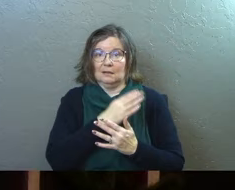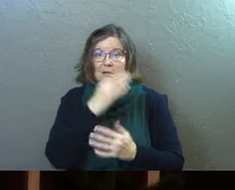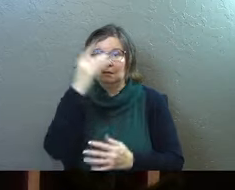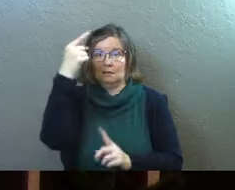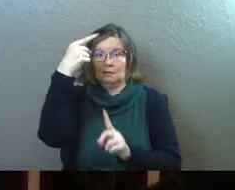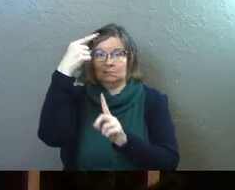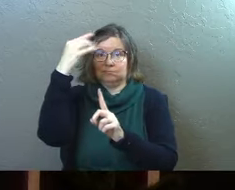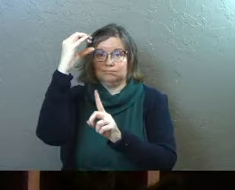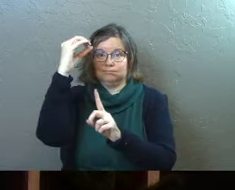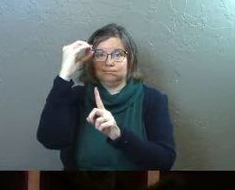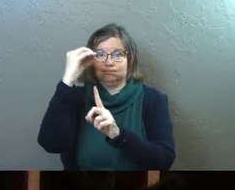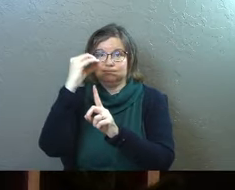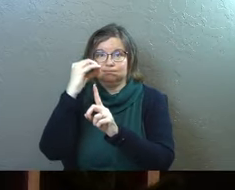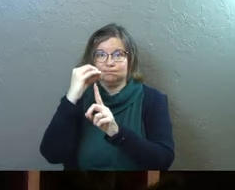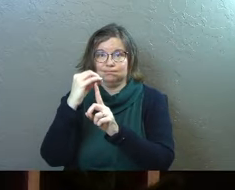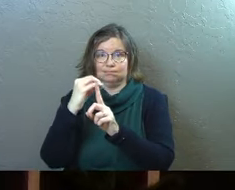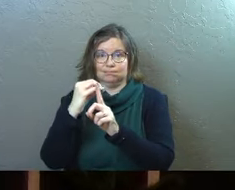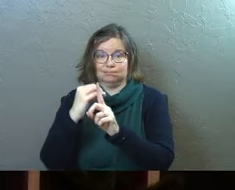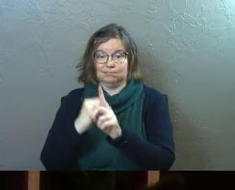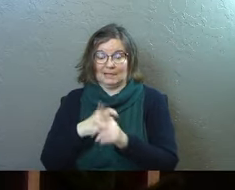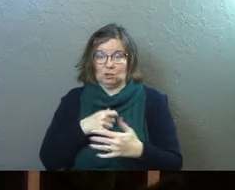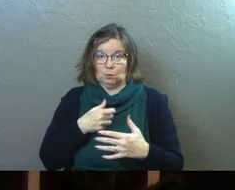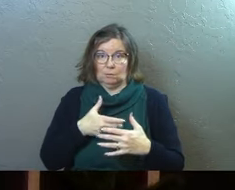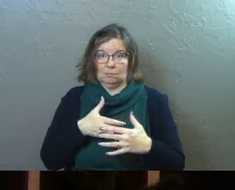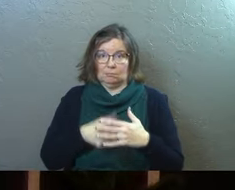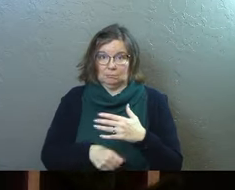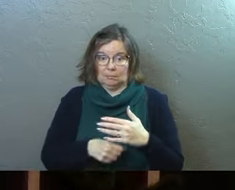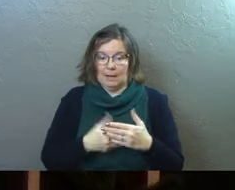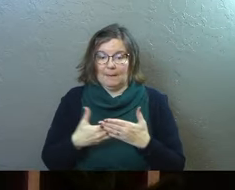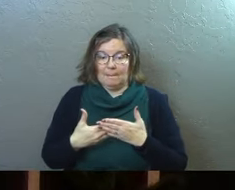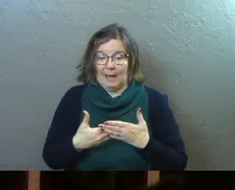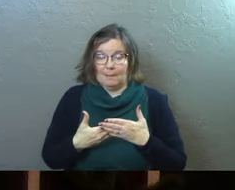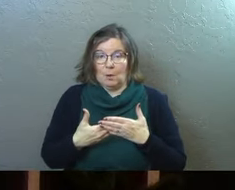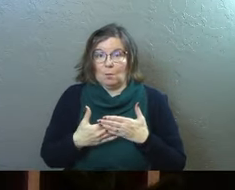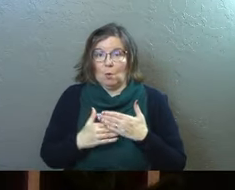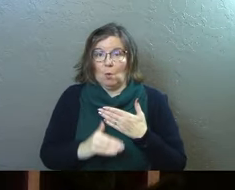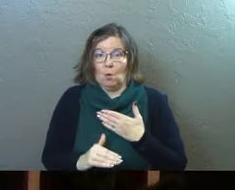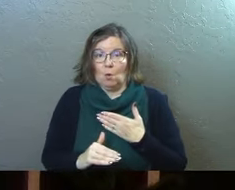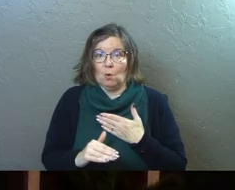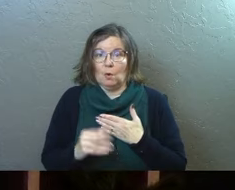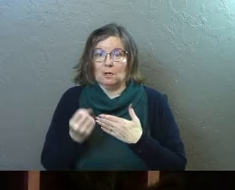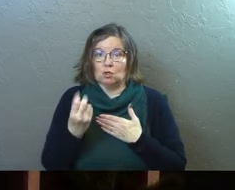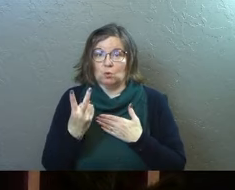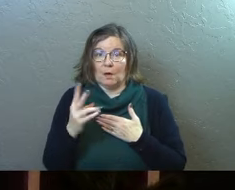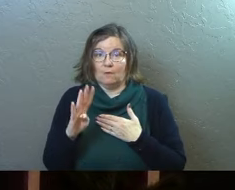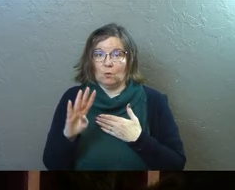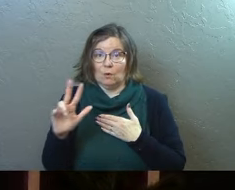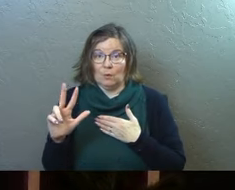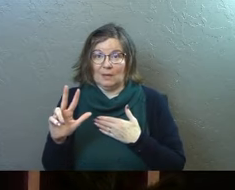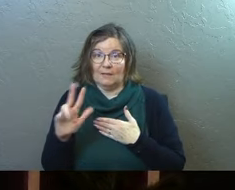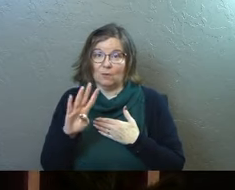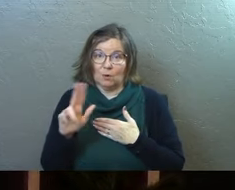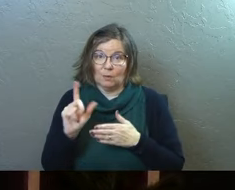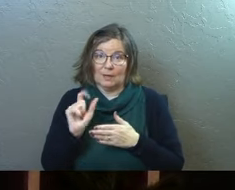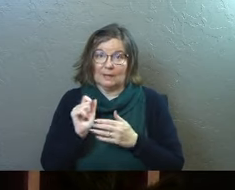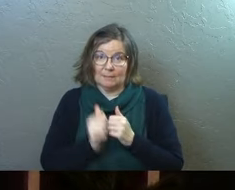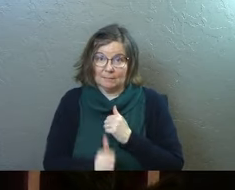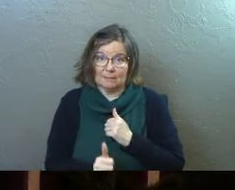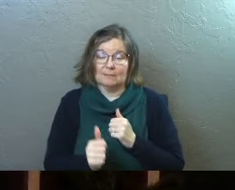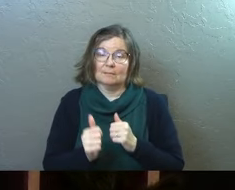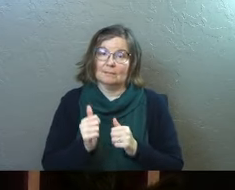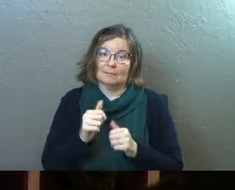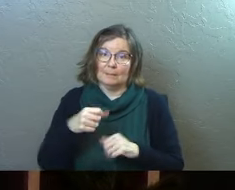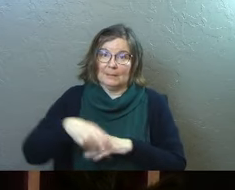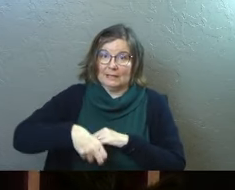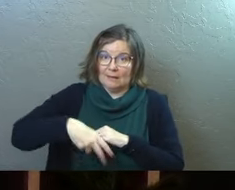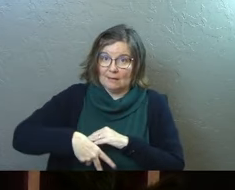and she was in labor. And the baby was born at 1243, 43 minutes after